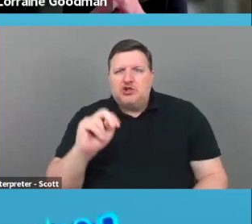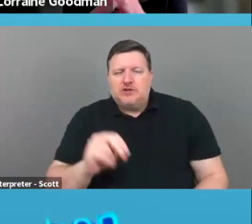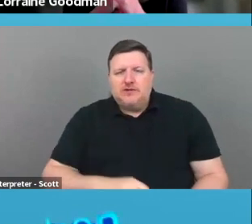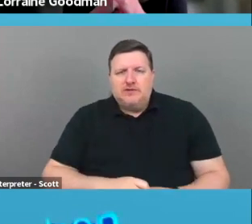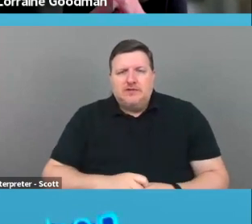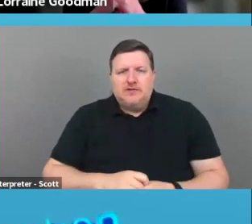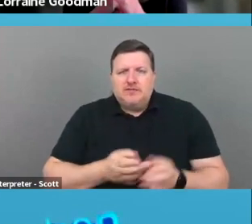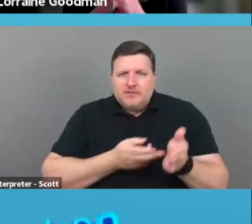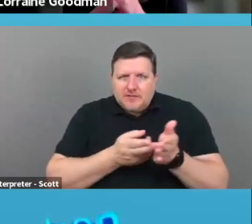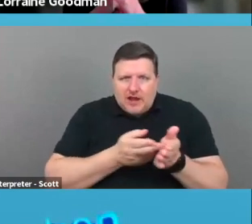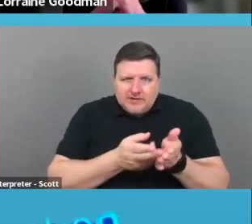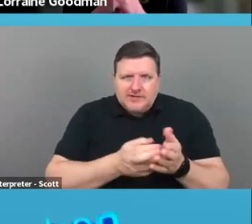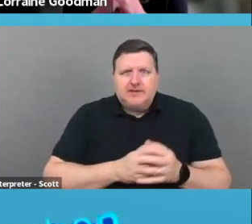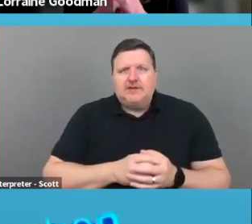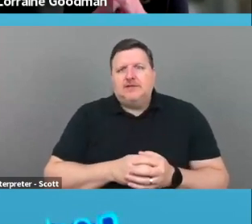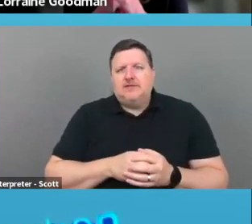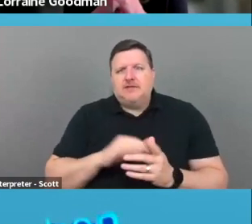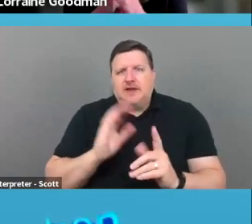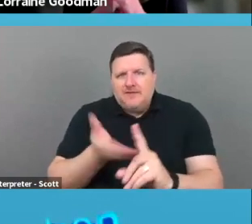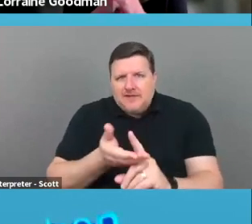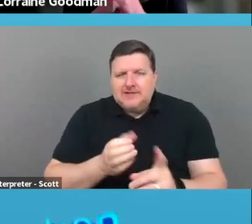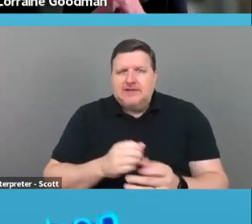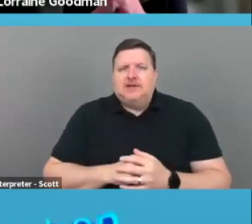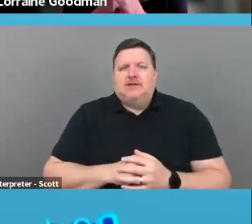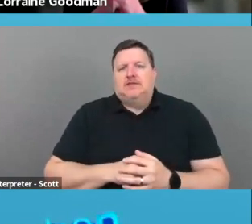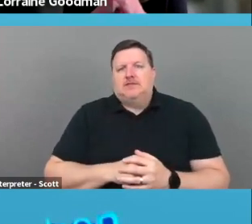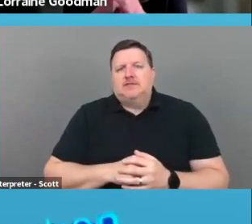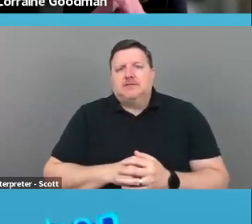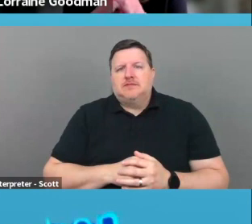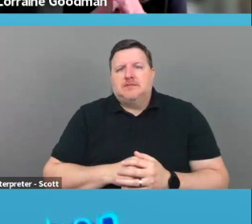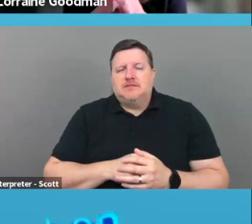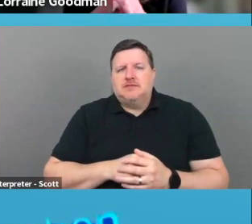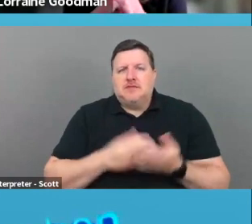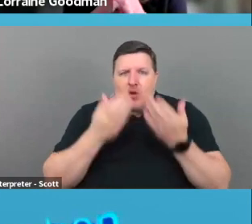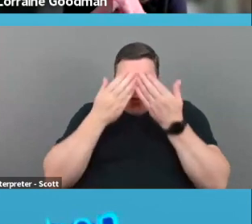honesty, honesty, convincing, open.